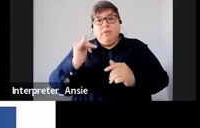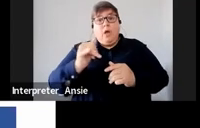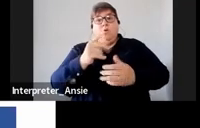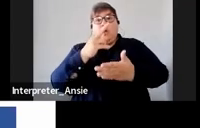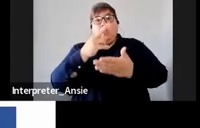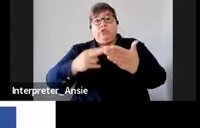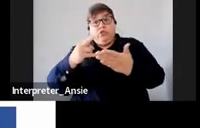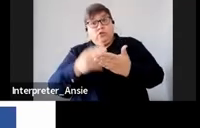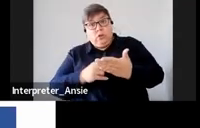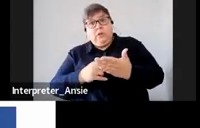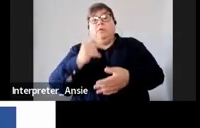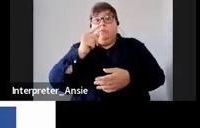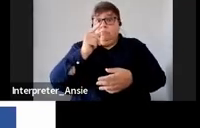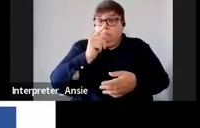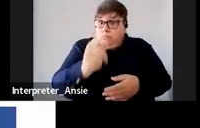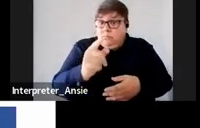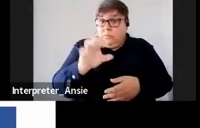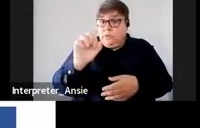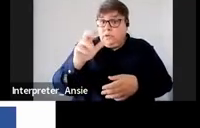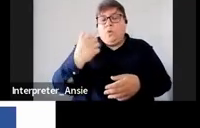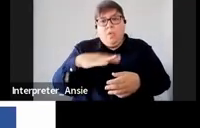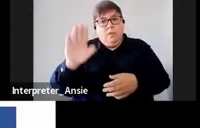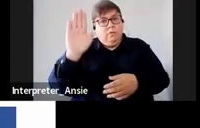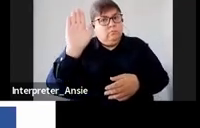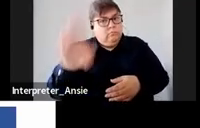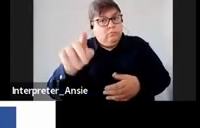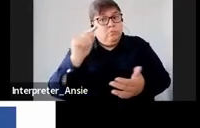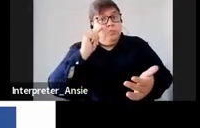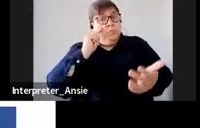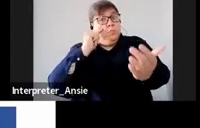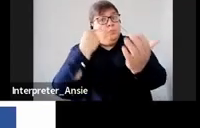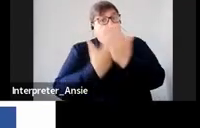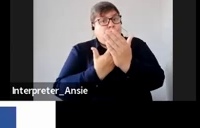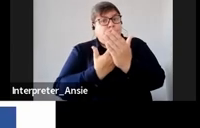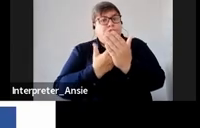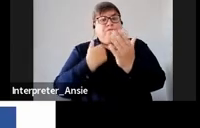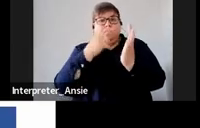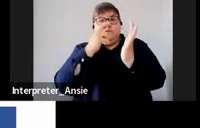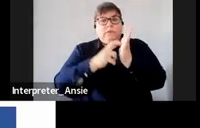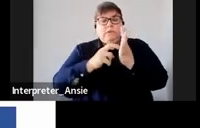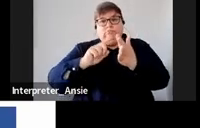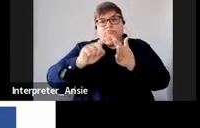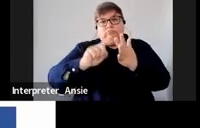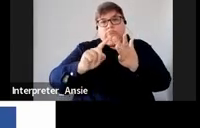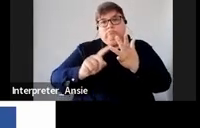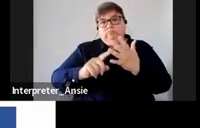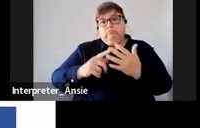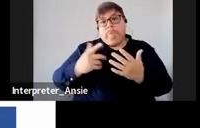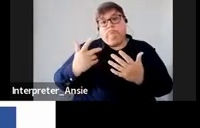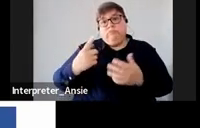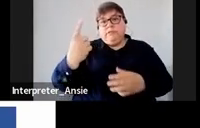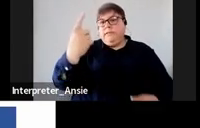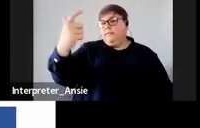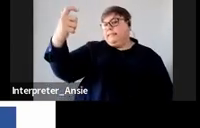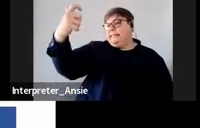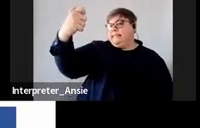request to submit your documentation of proof of what they require which will normally be your selfie where